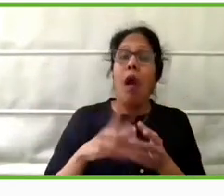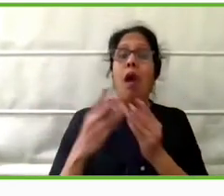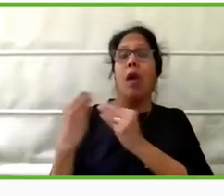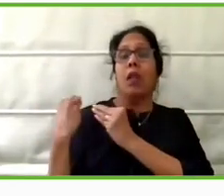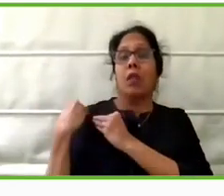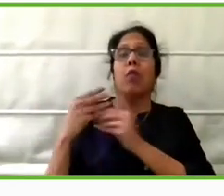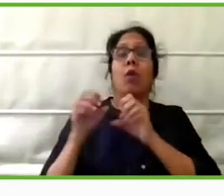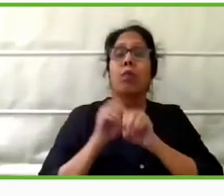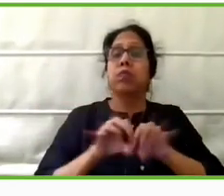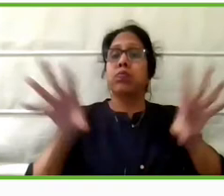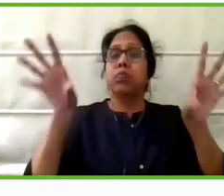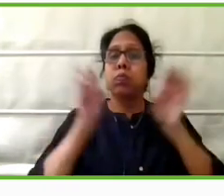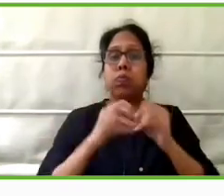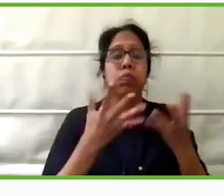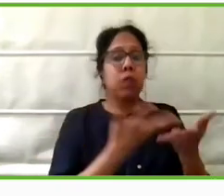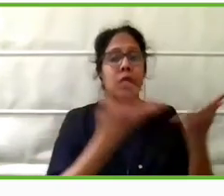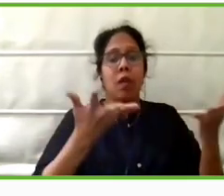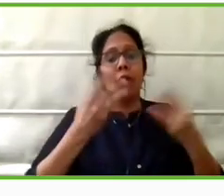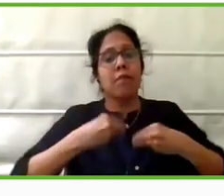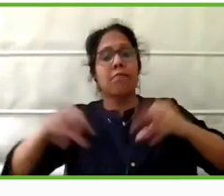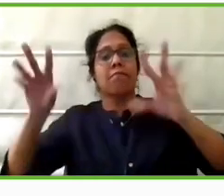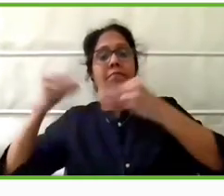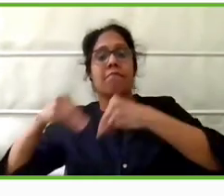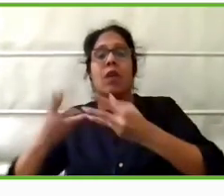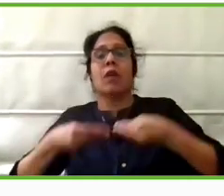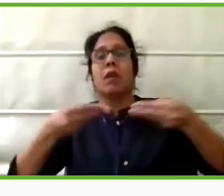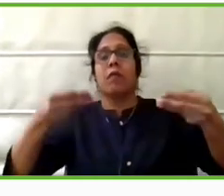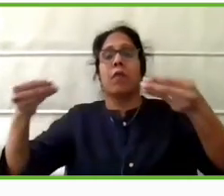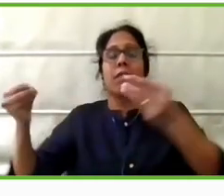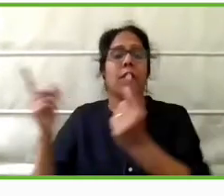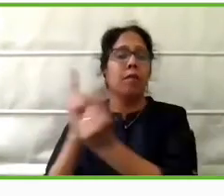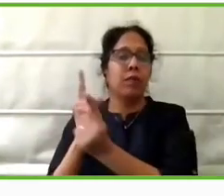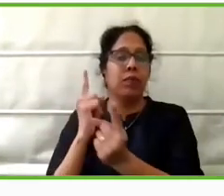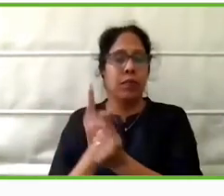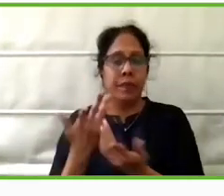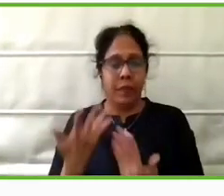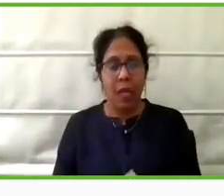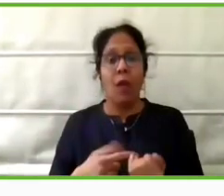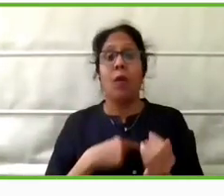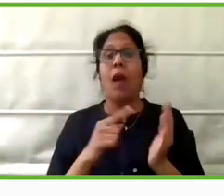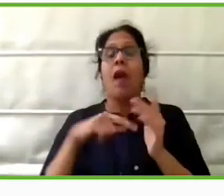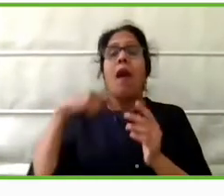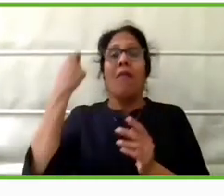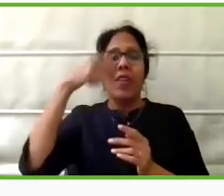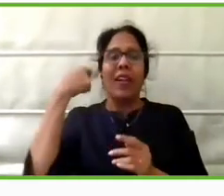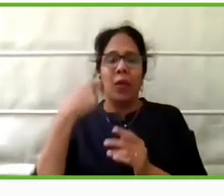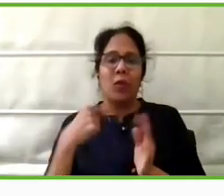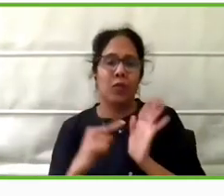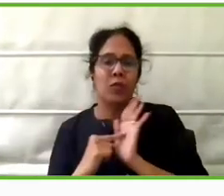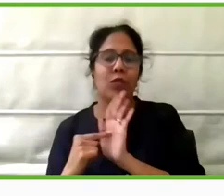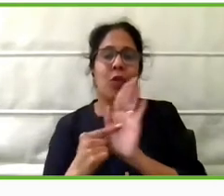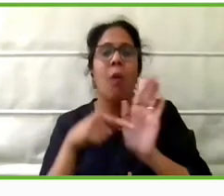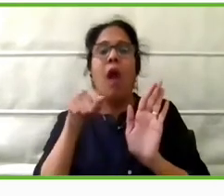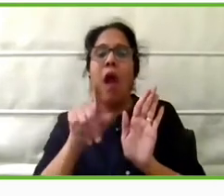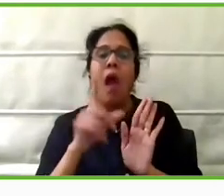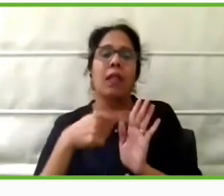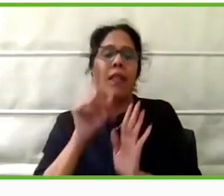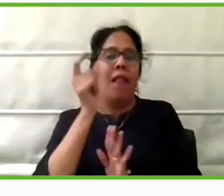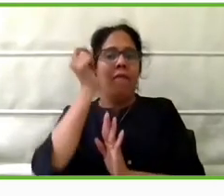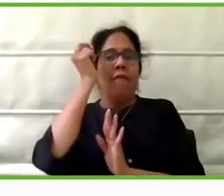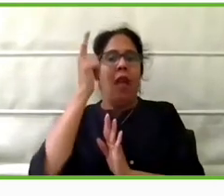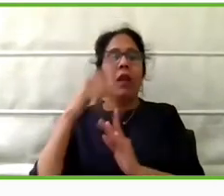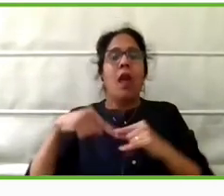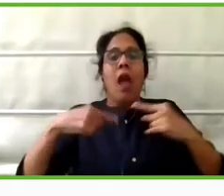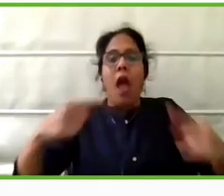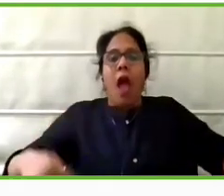with the development of this device. I'll now play a video of Arise, which will tell you a little bit more about how the device works. So Arise